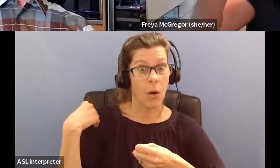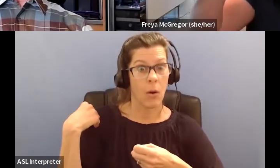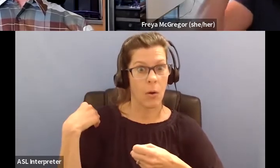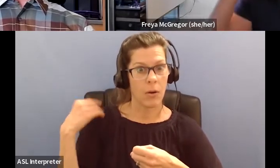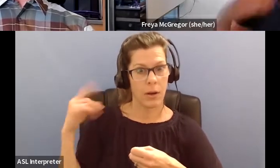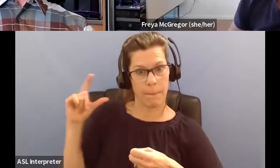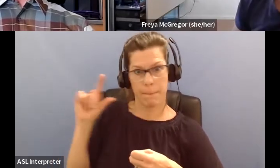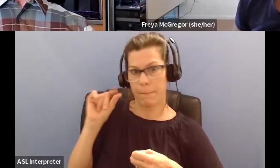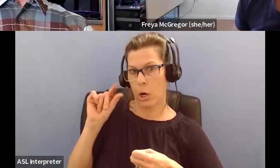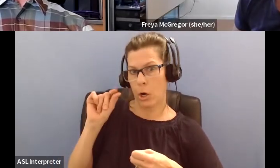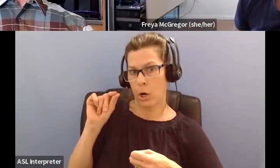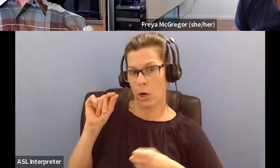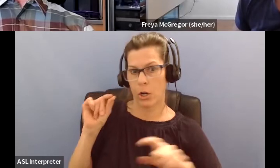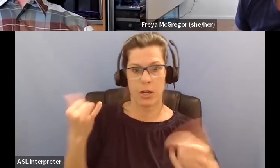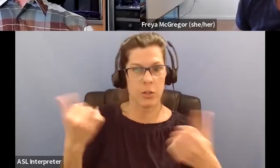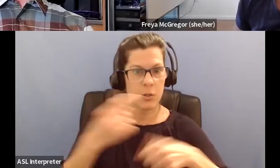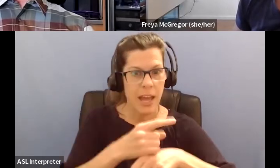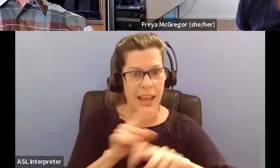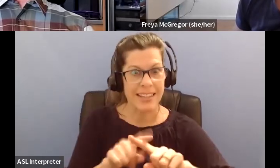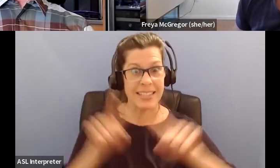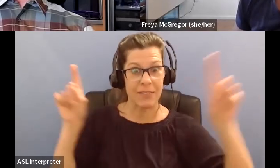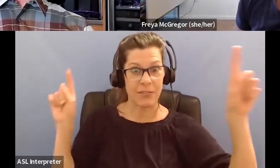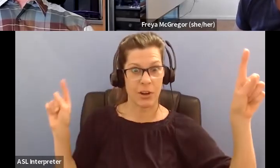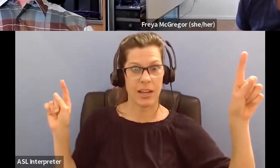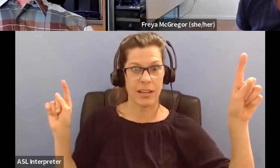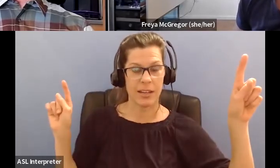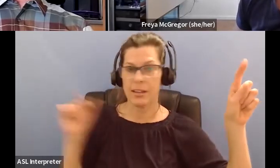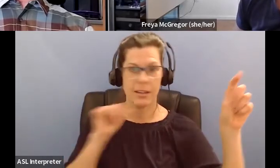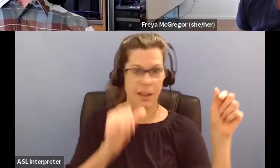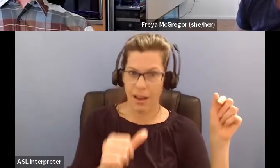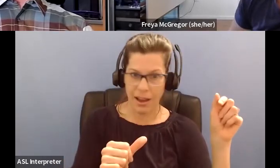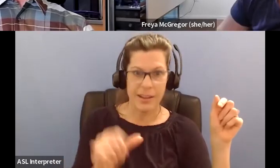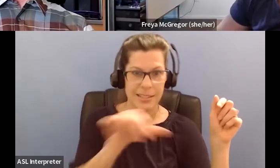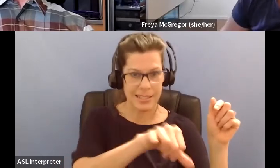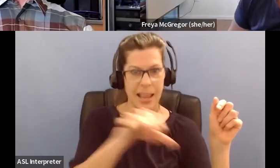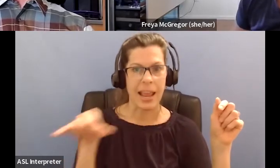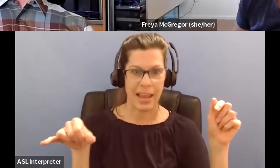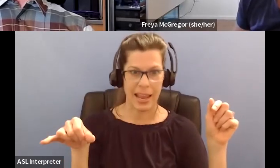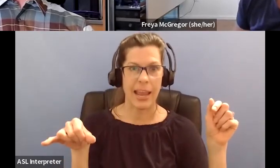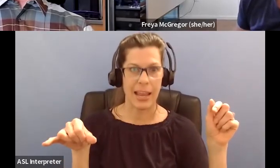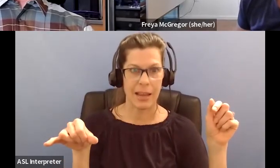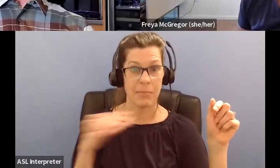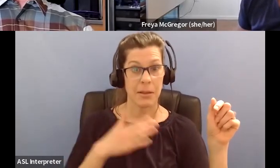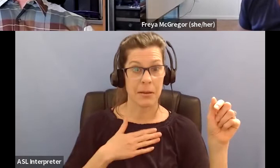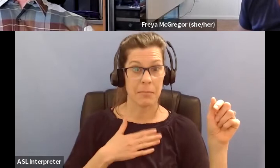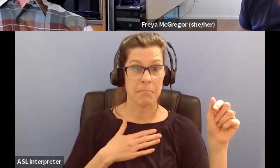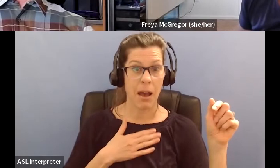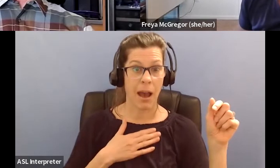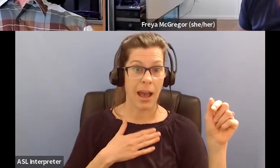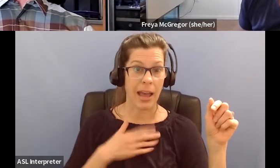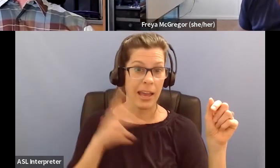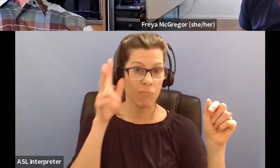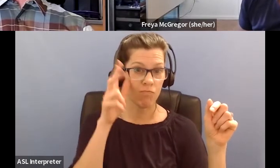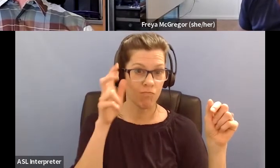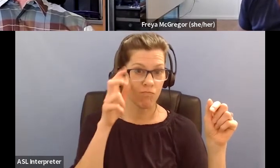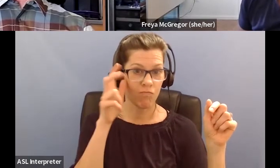ornery scrub jays in my backyard, 10,000 years in the future, or in the past, were probably still very ornery birds. They